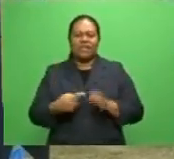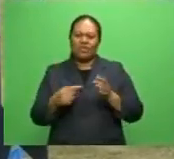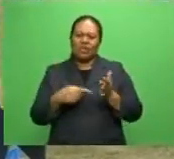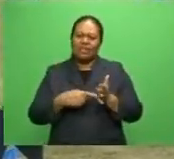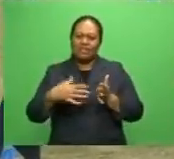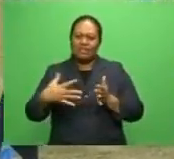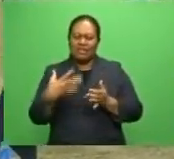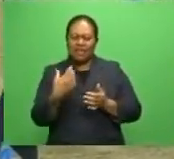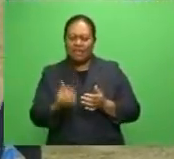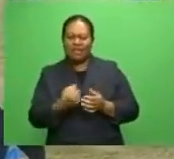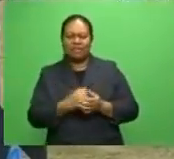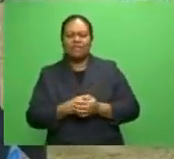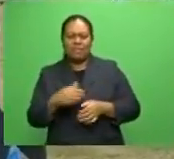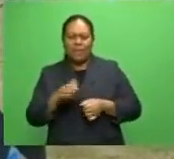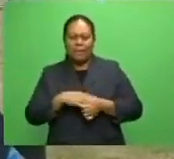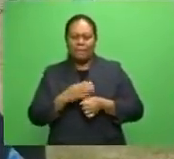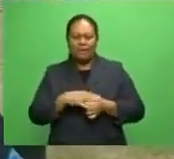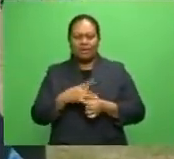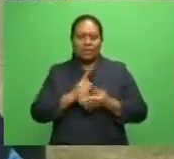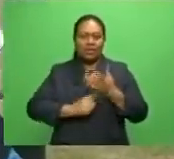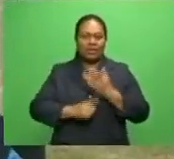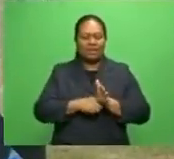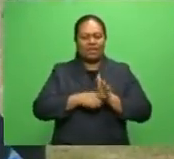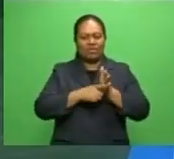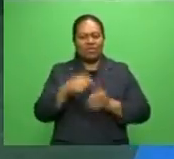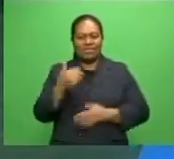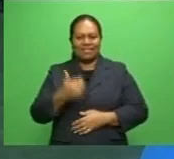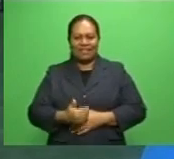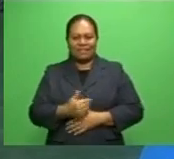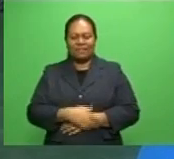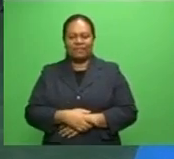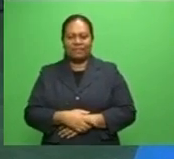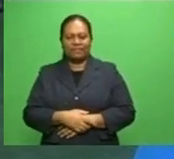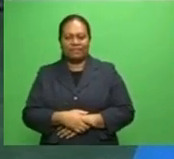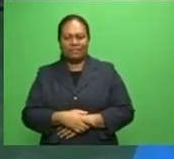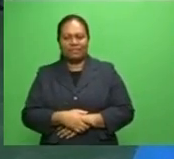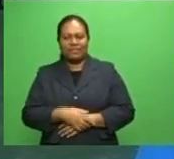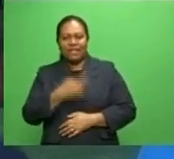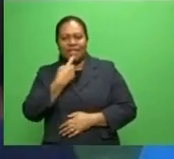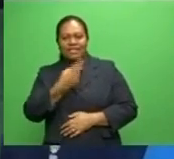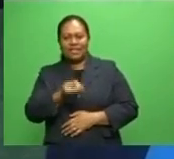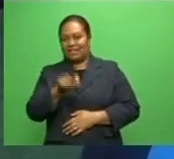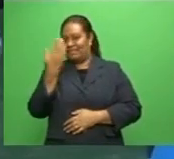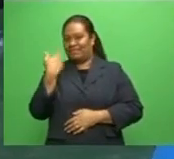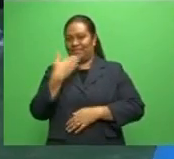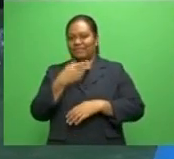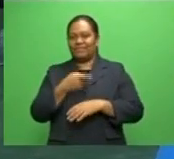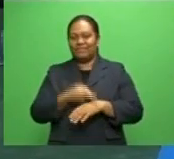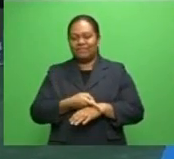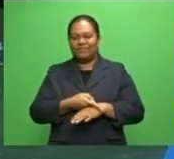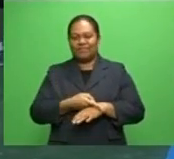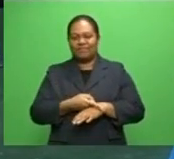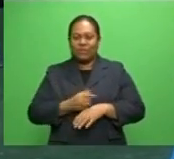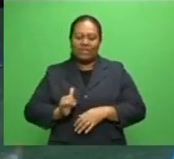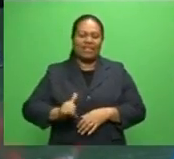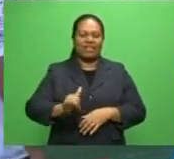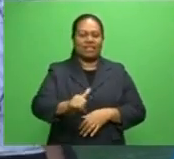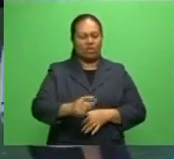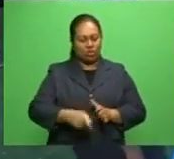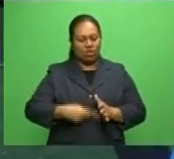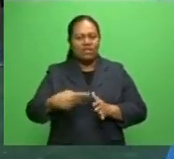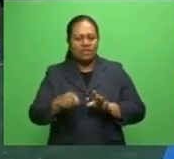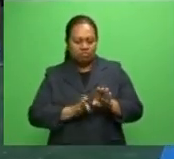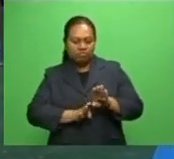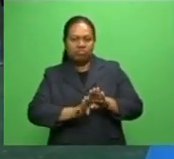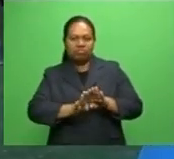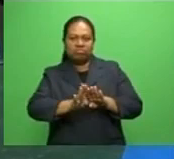says they have laid a platform for the Laotoka side. As I said, last week after the game with Esawa, we'll keep on improving